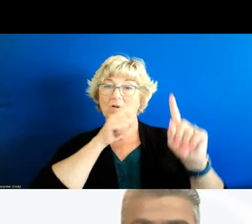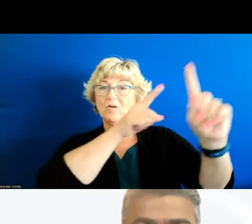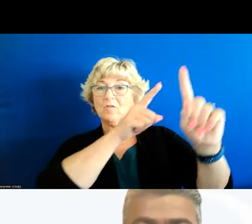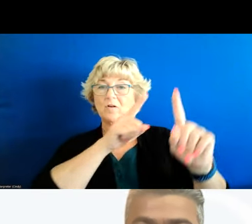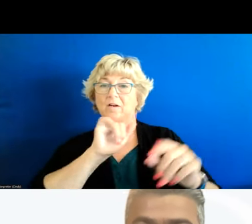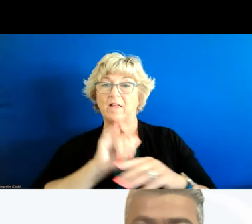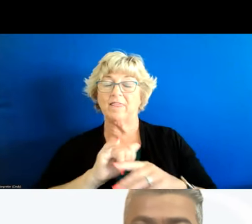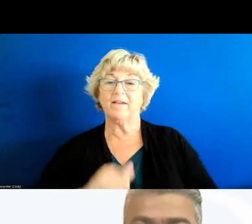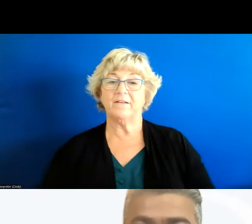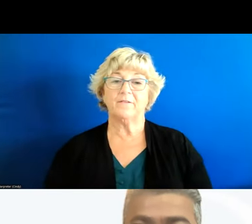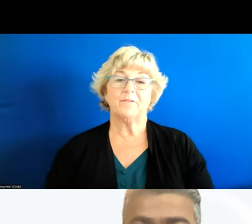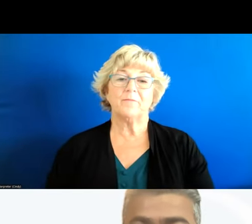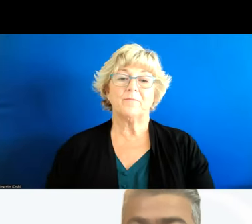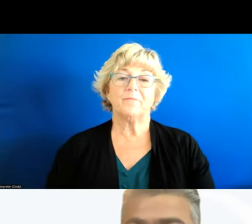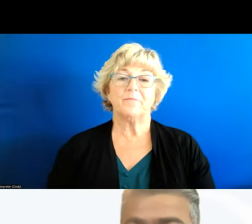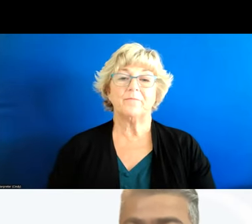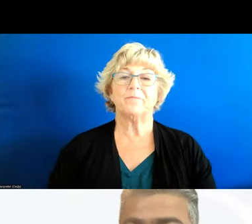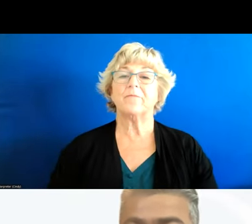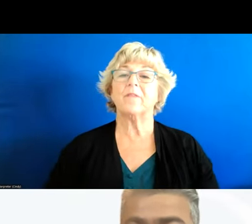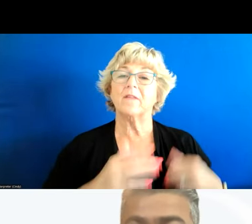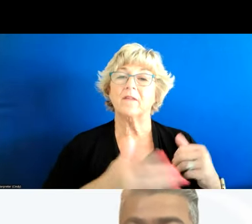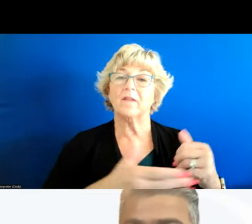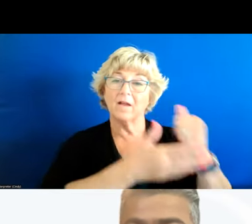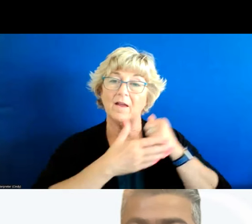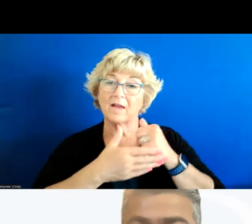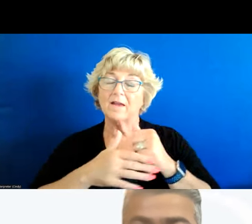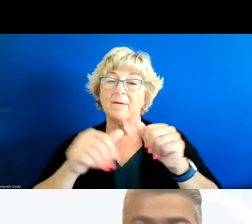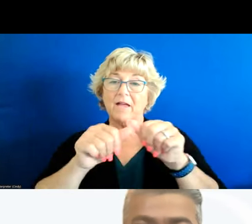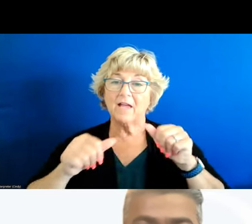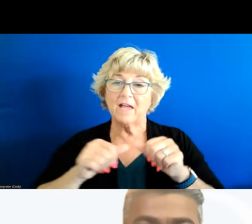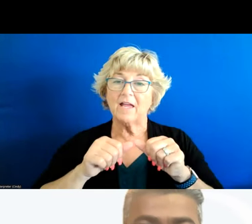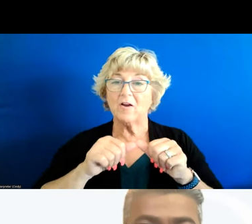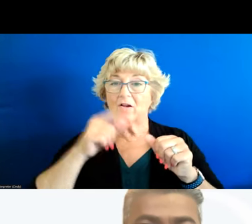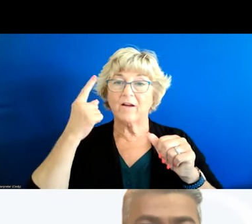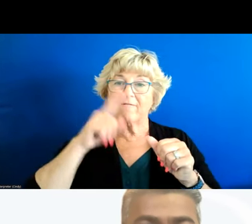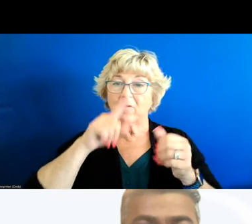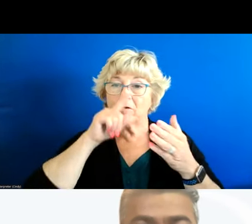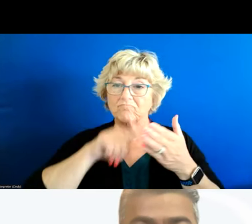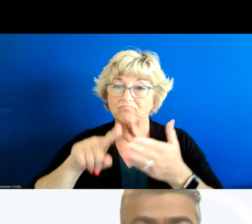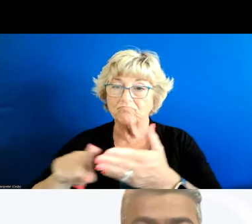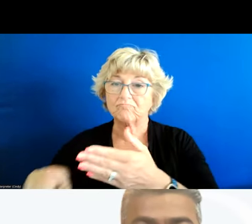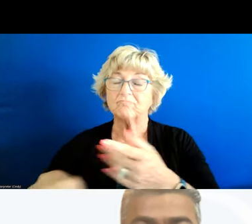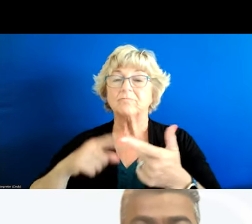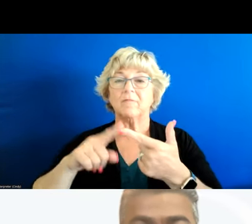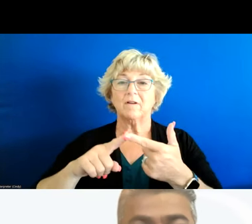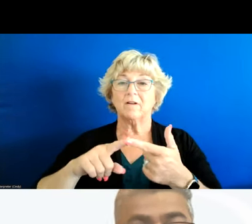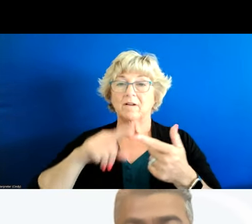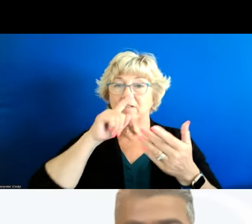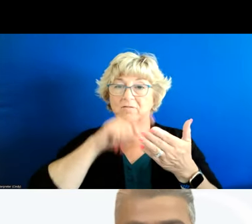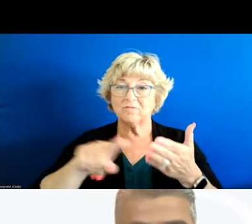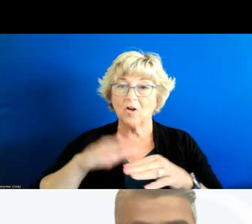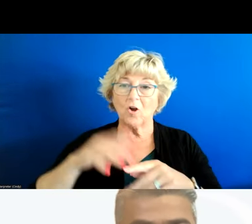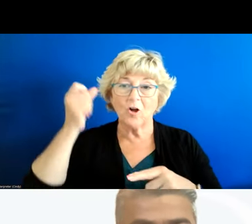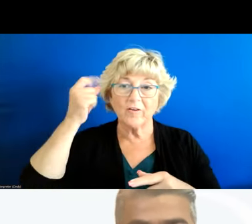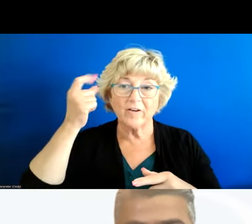i think those beacons will help us identify areas for research to you know further solidify our understanding what